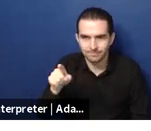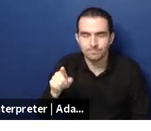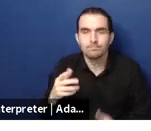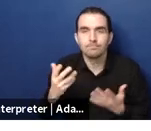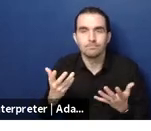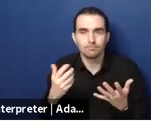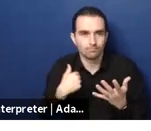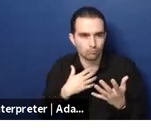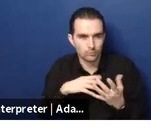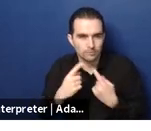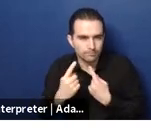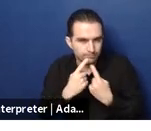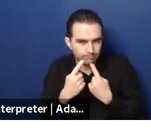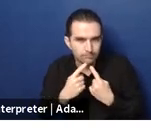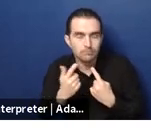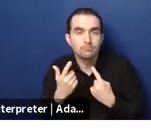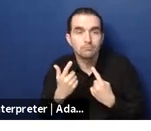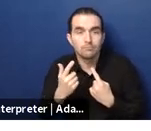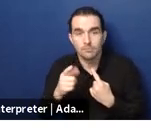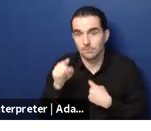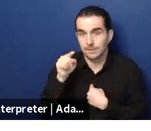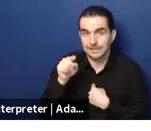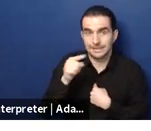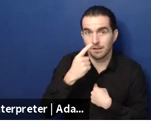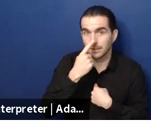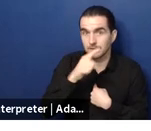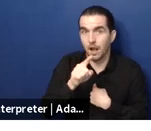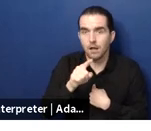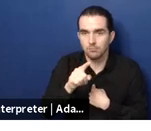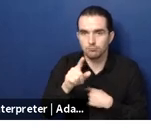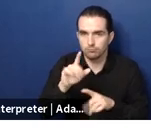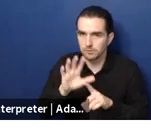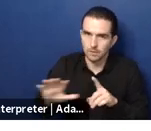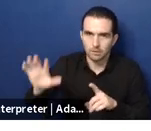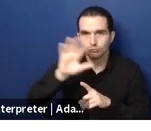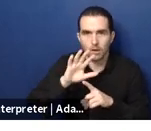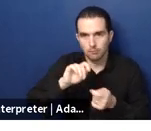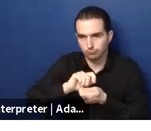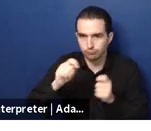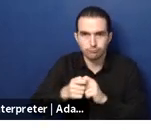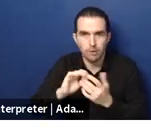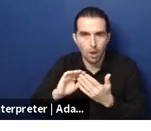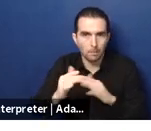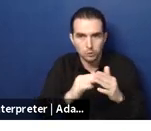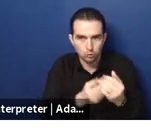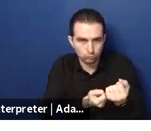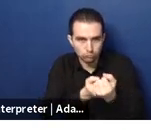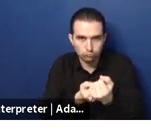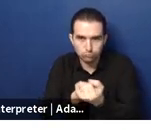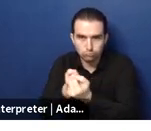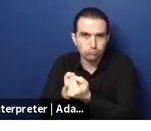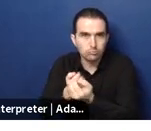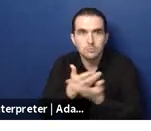of aging in place um to support older peoples in their homes and their communities rather than institutional